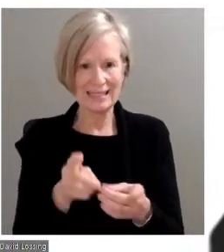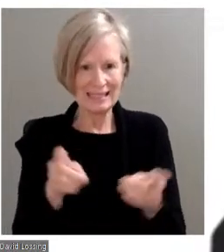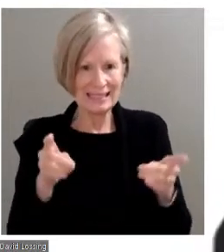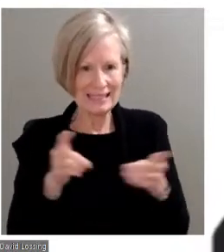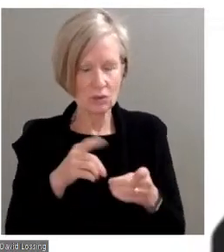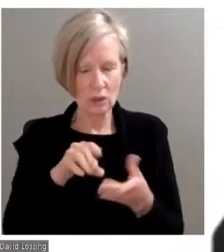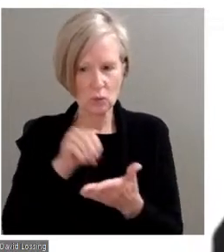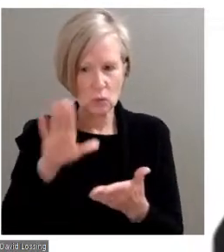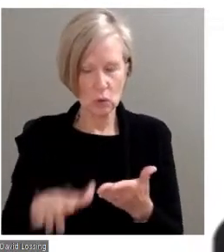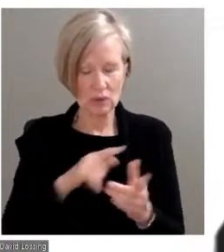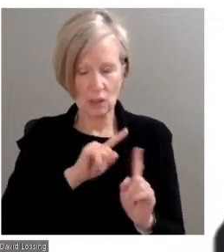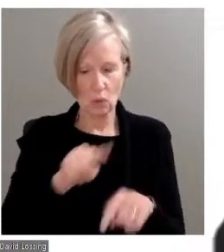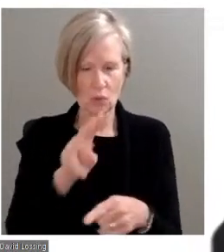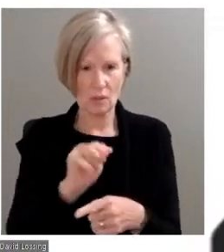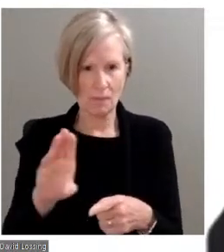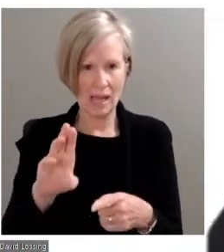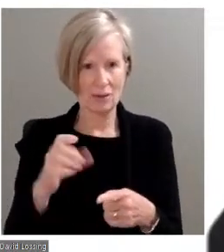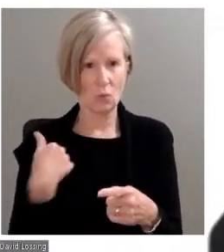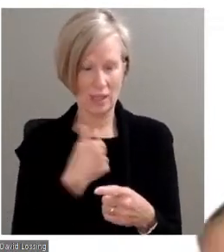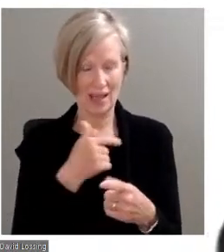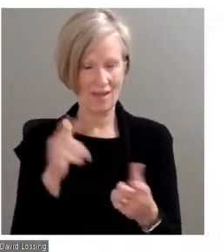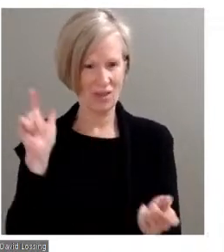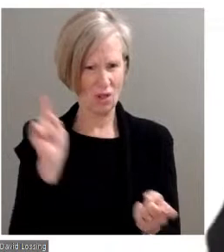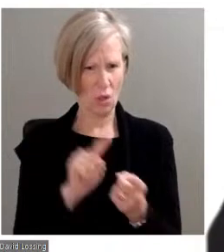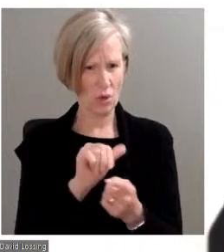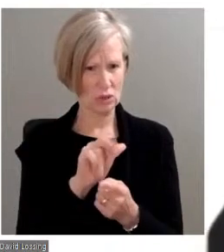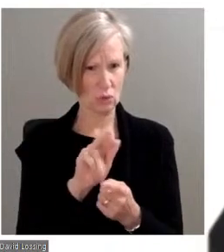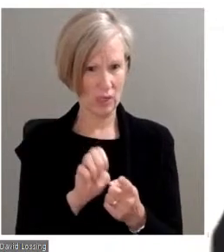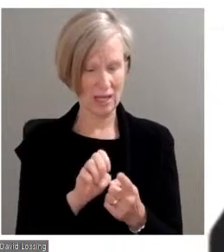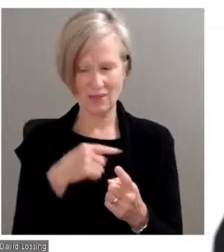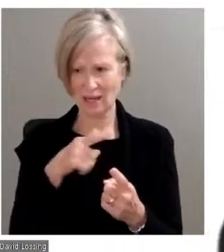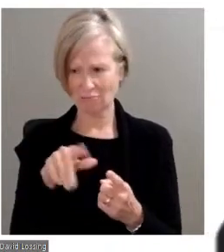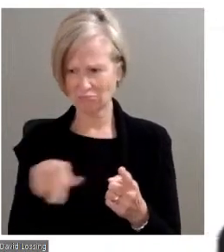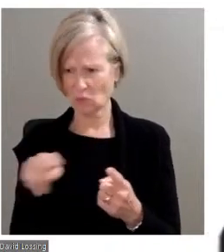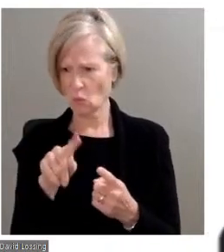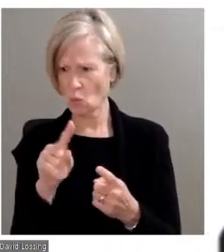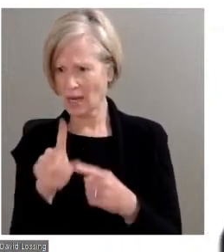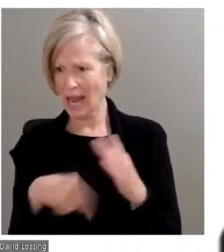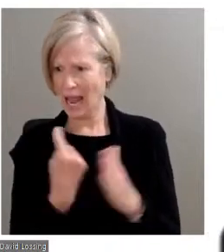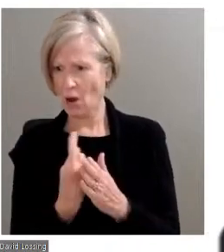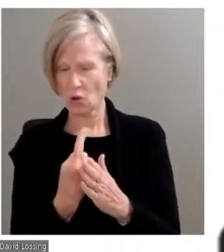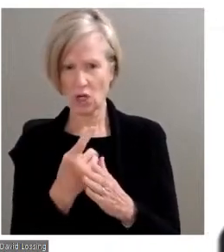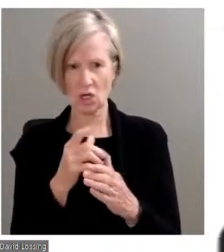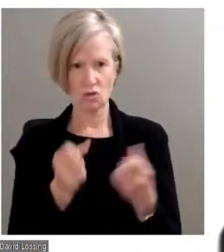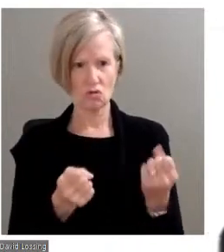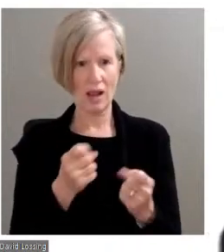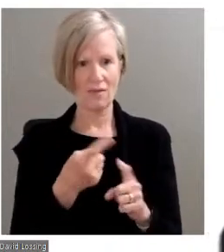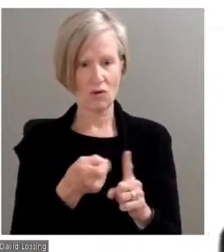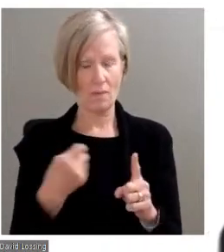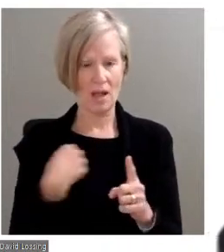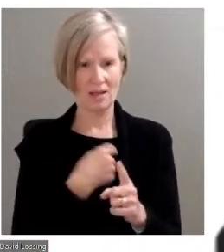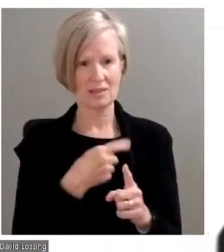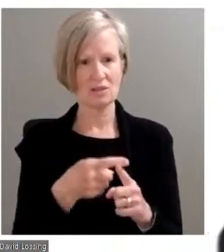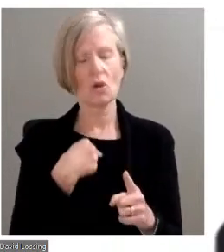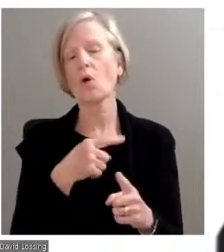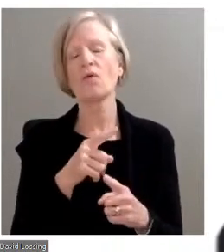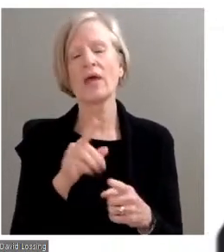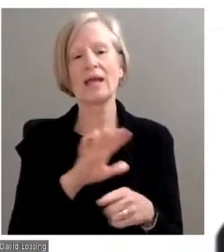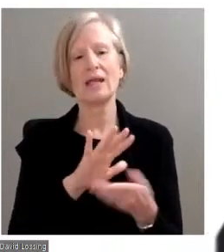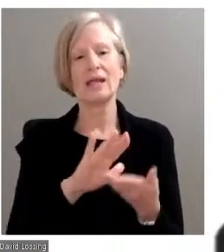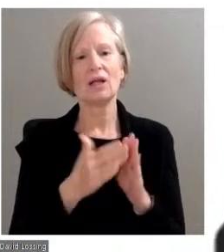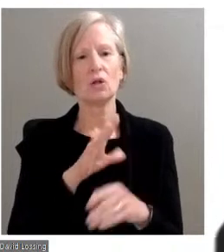of our six competitors that are within an hour's drive time. So that includes St. Clair County Community College, Washtenaw, Lansing,